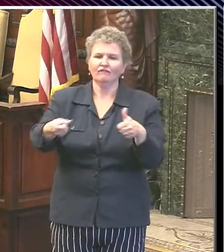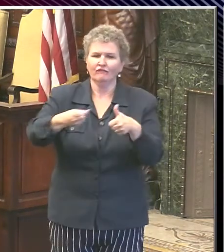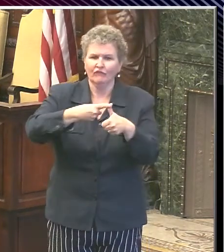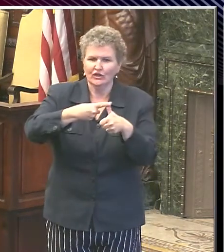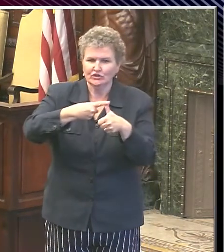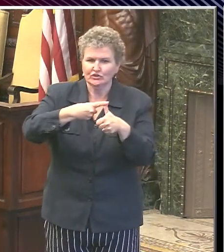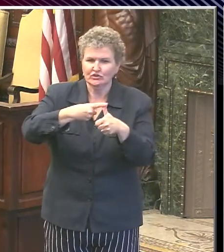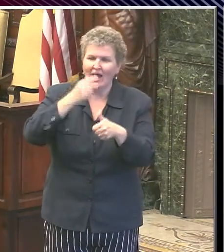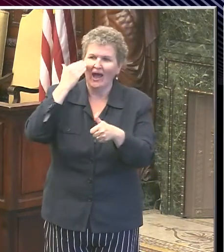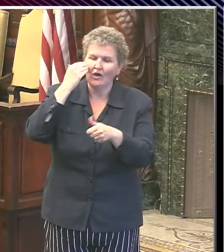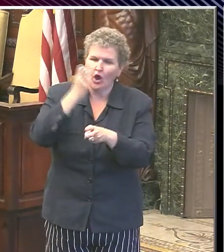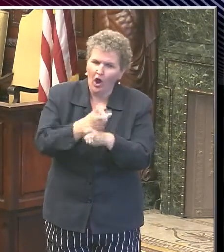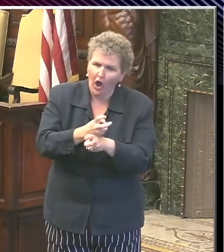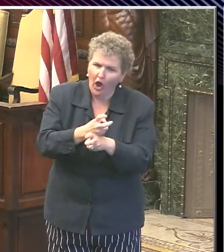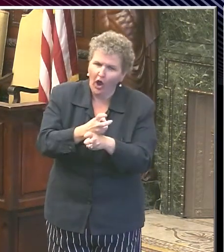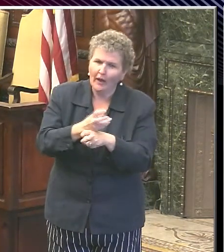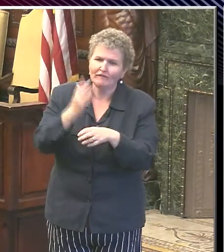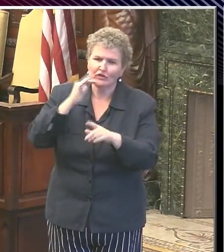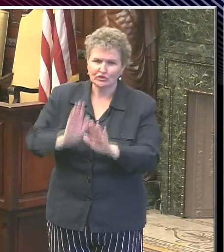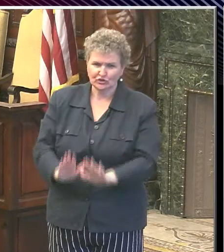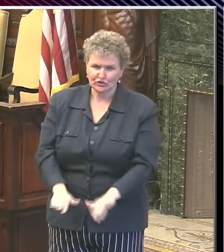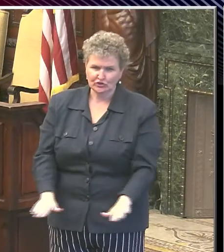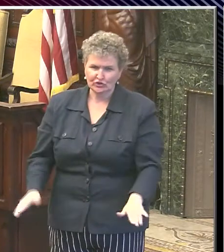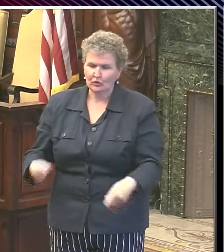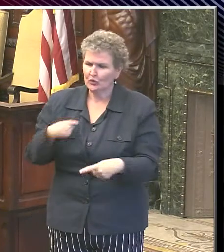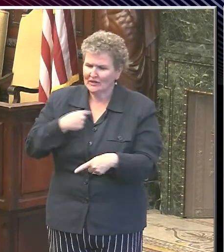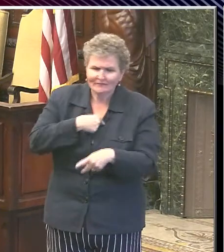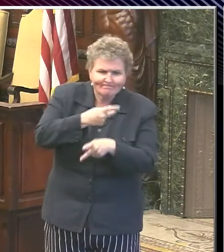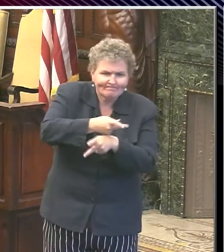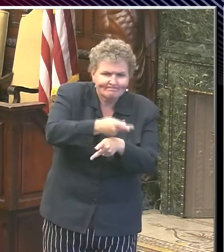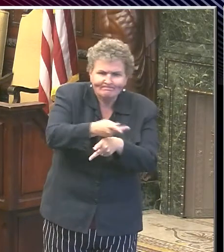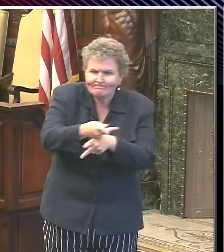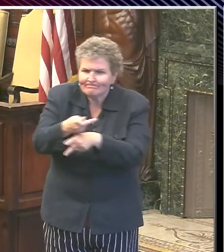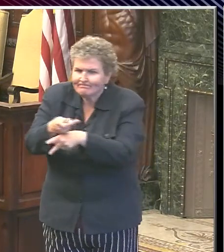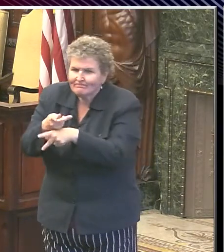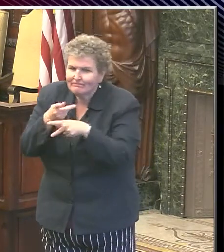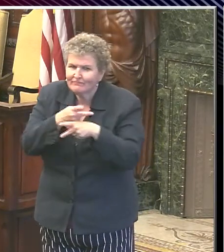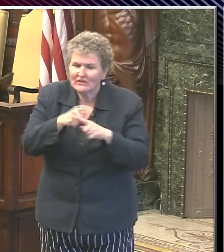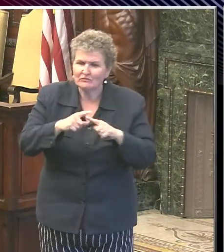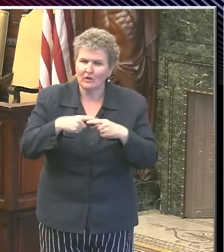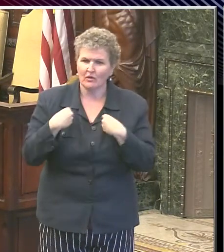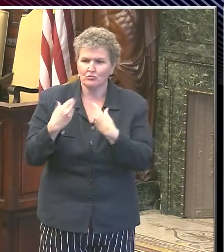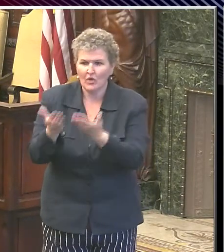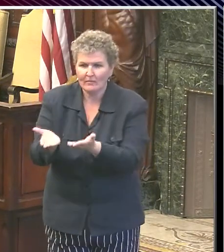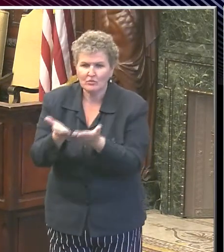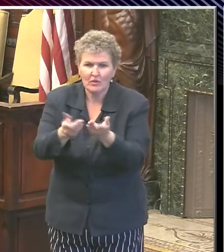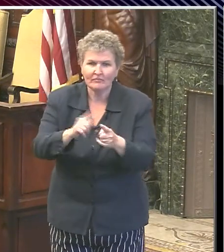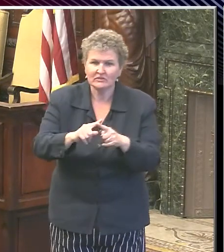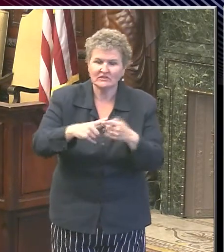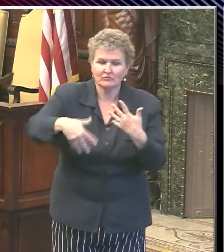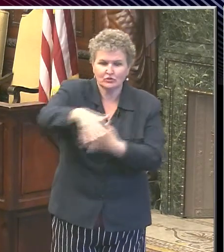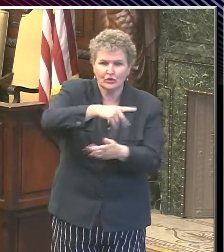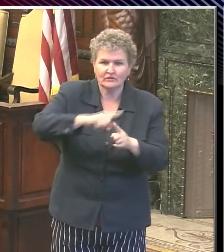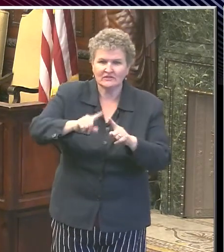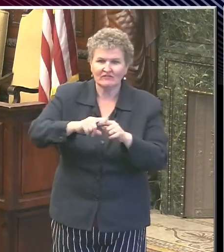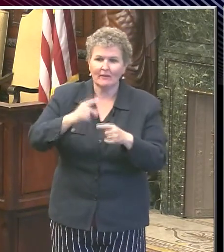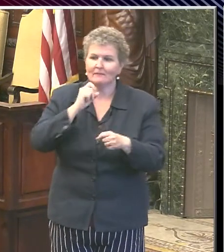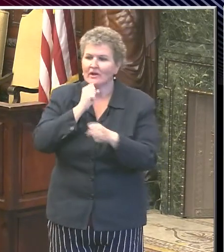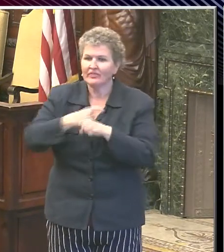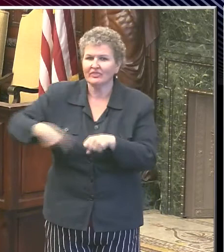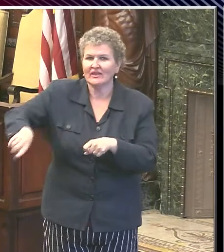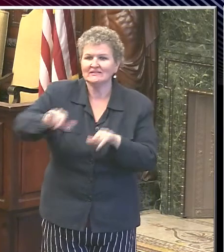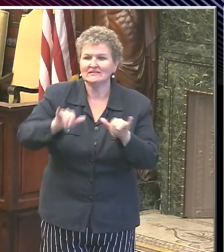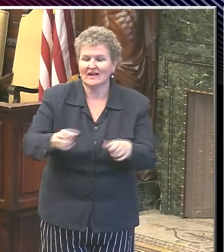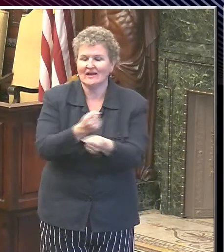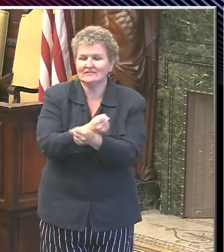ensure that the children that are in our care will be safe when they enter our programs. Thank you. And